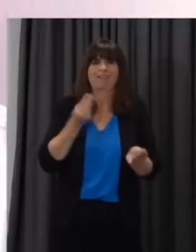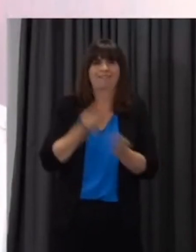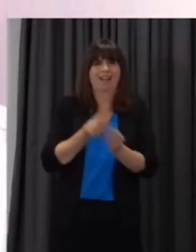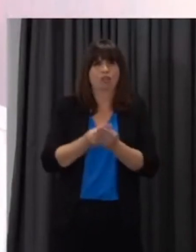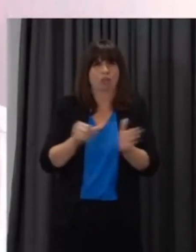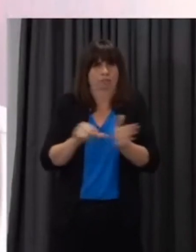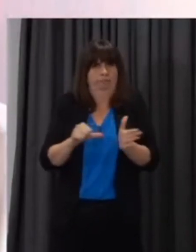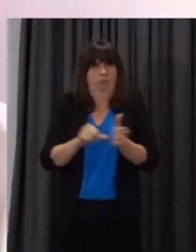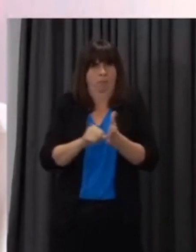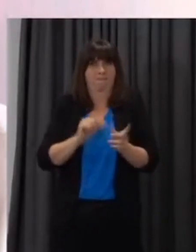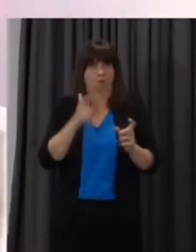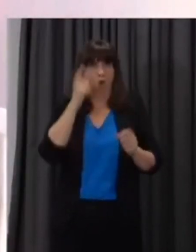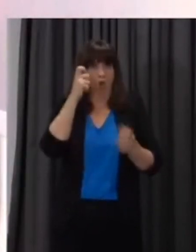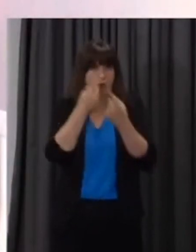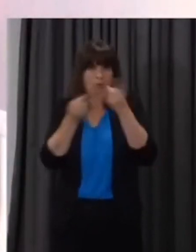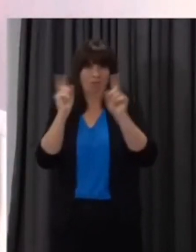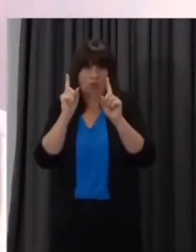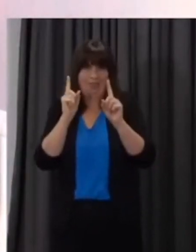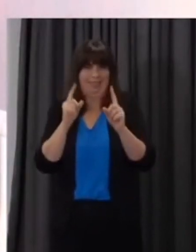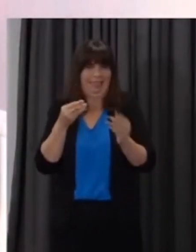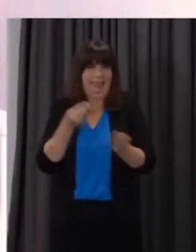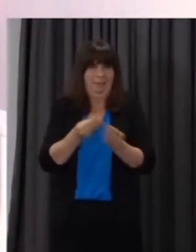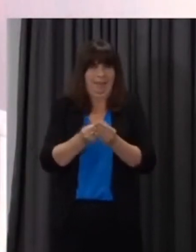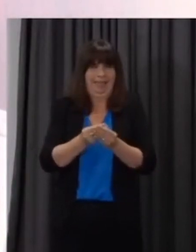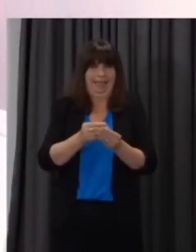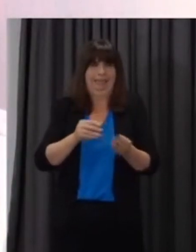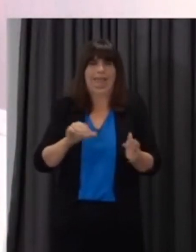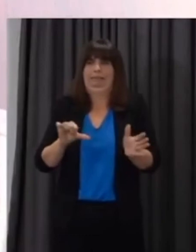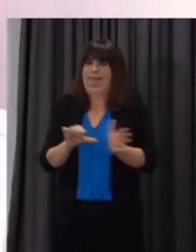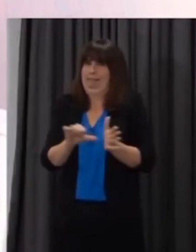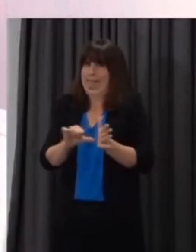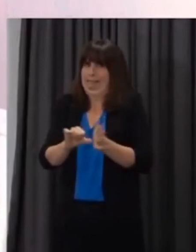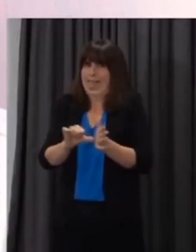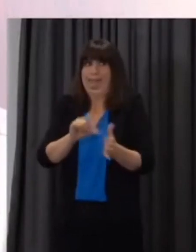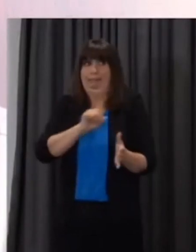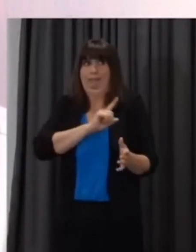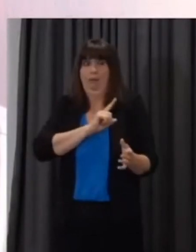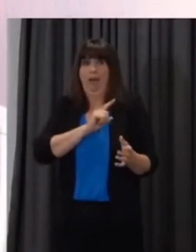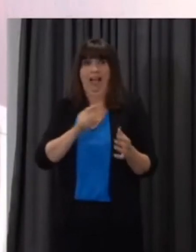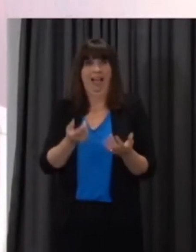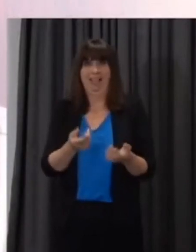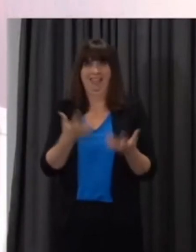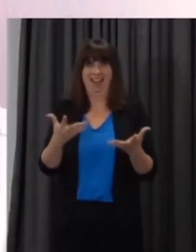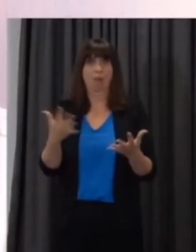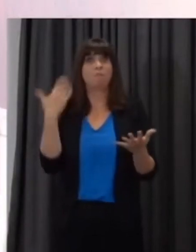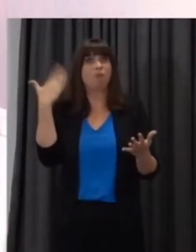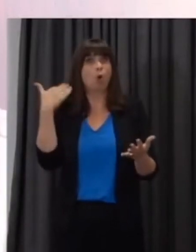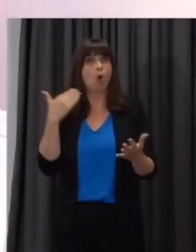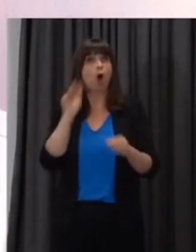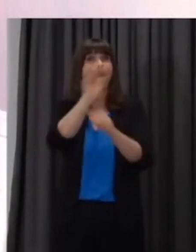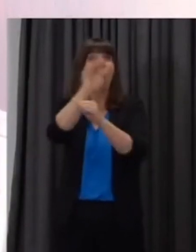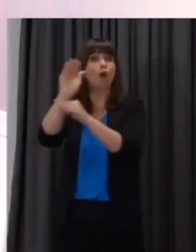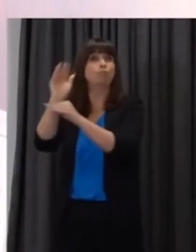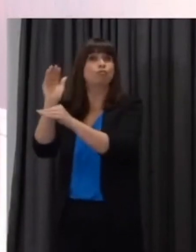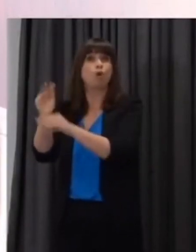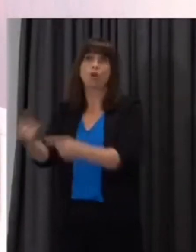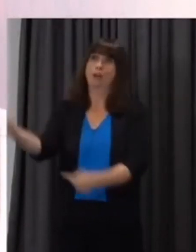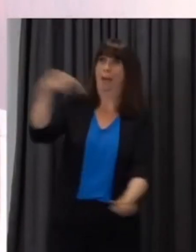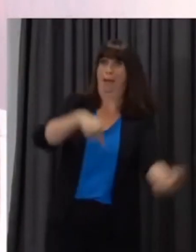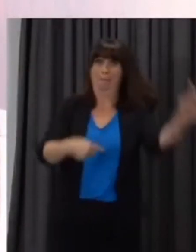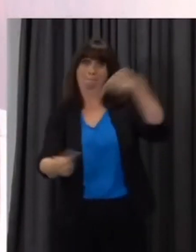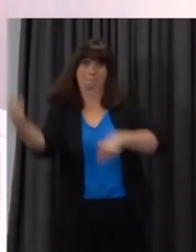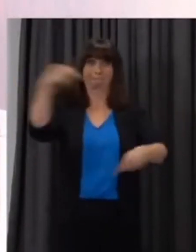and in particular that's because of a lack of international students or a possible lack of international students